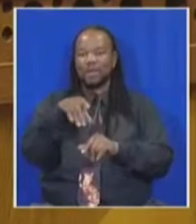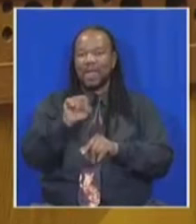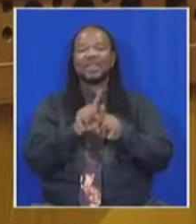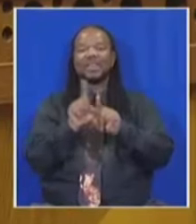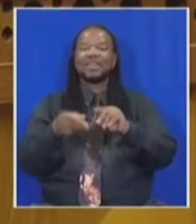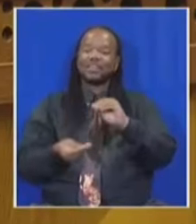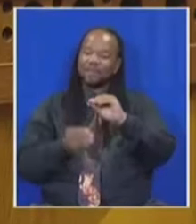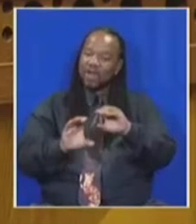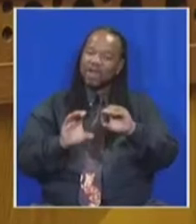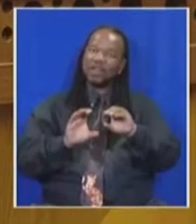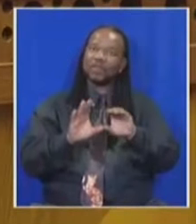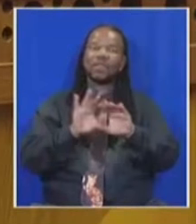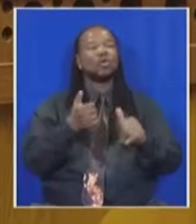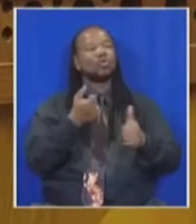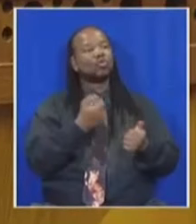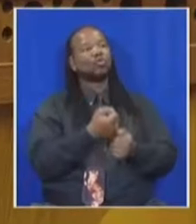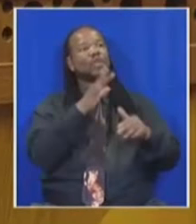the ANC's campaign